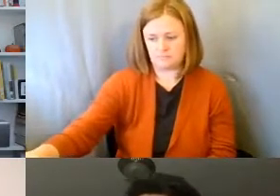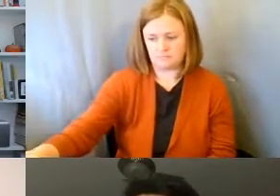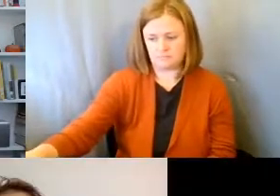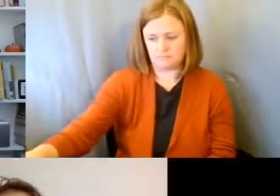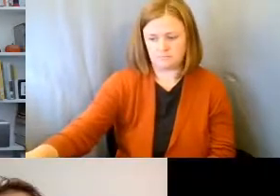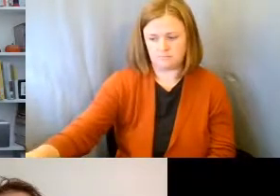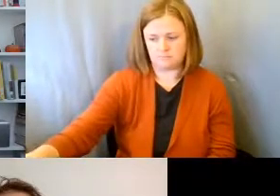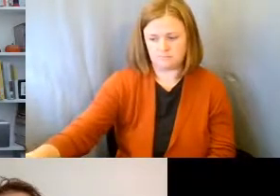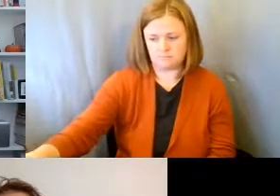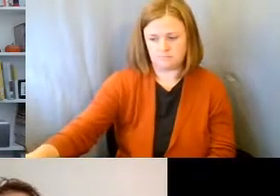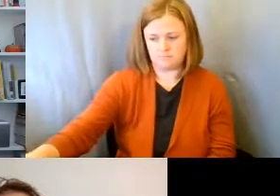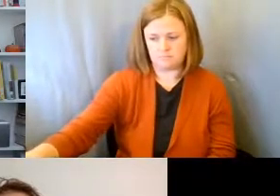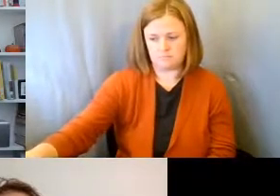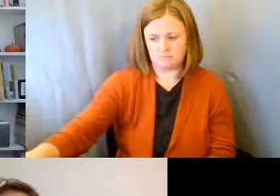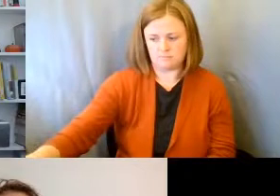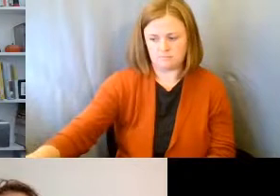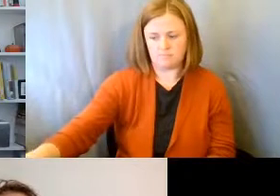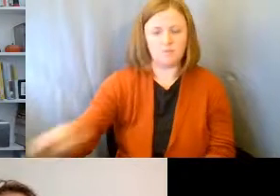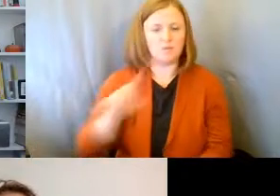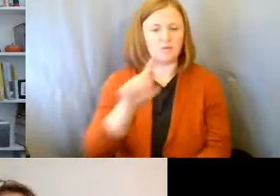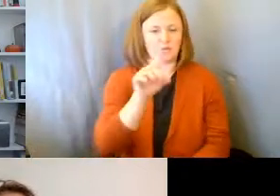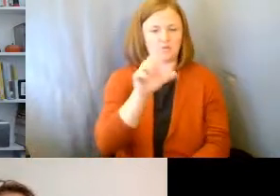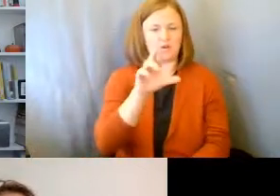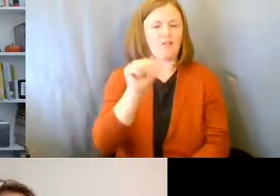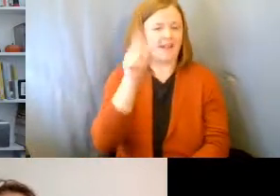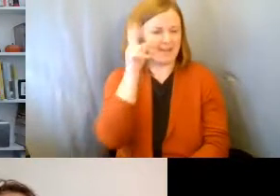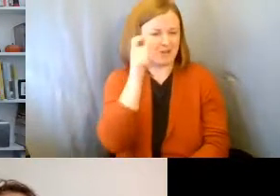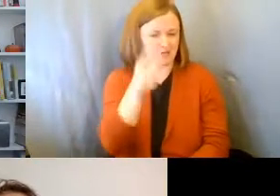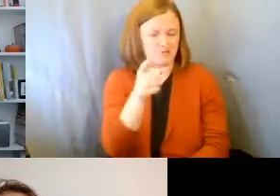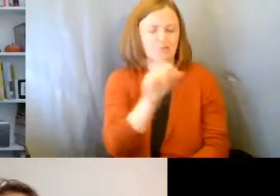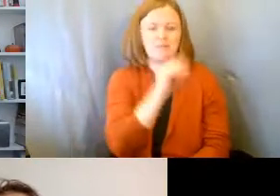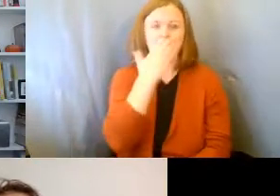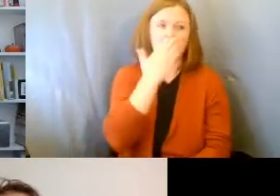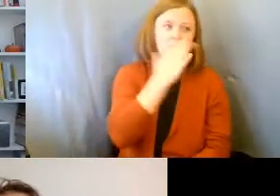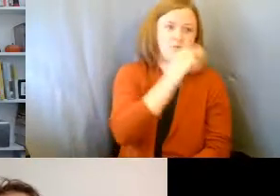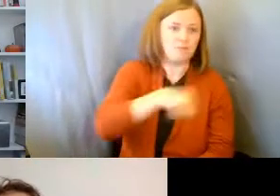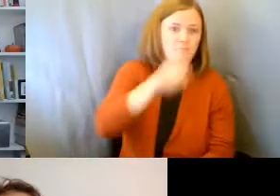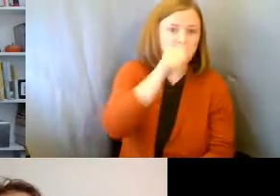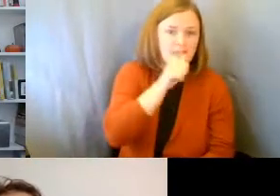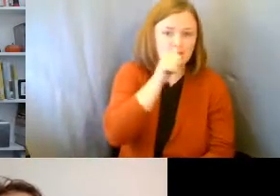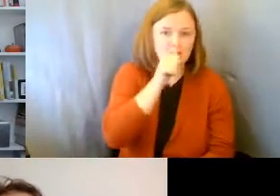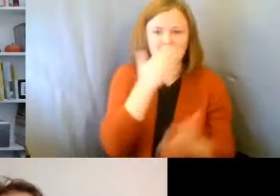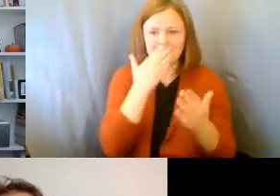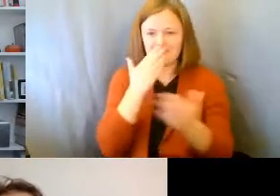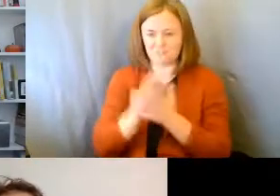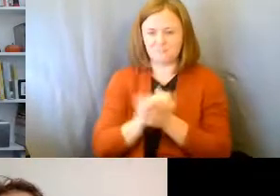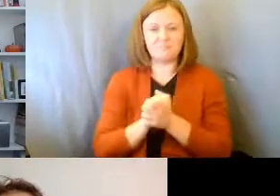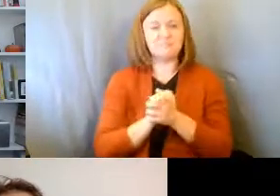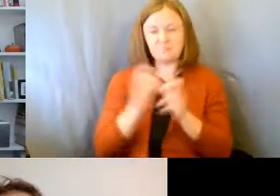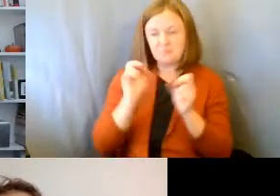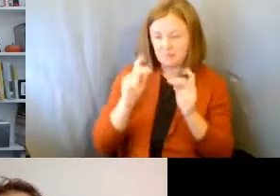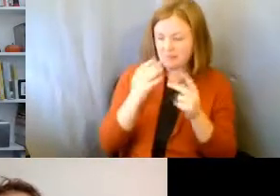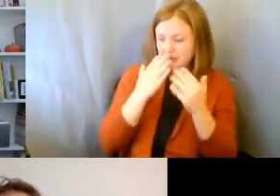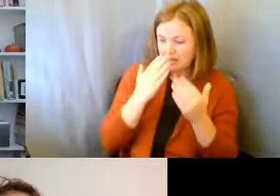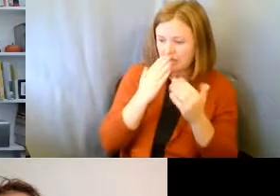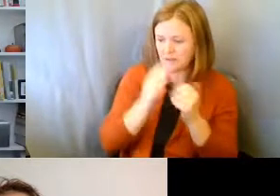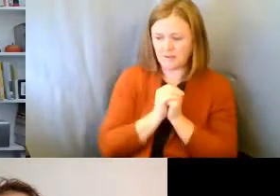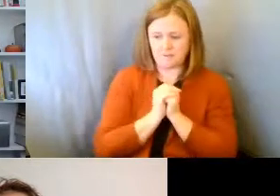And Darla, I hear you too. So, another quick switch and thanks for everyone's patience. Okay. Thank you, everyone.